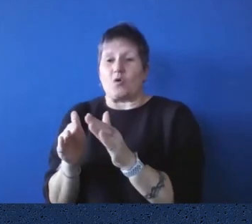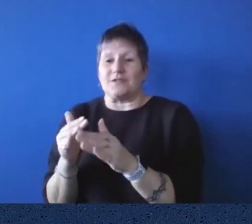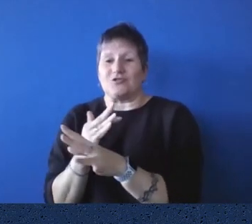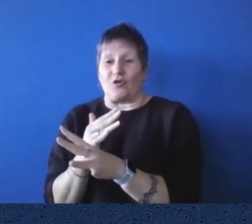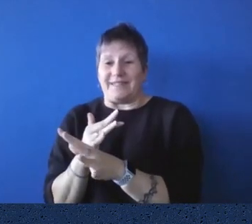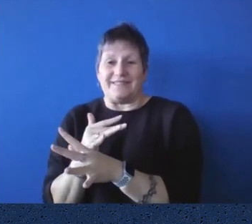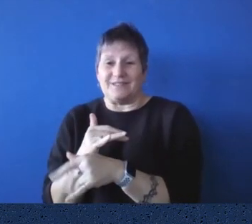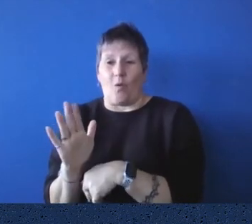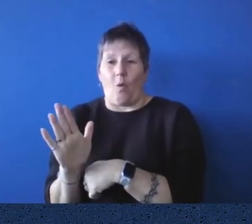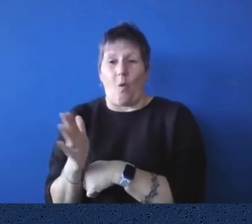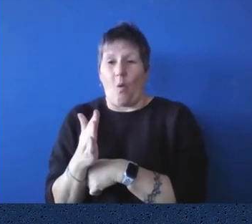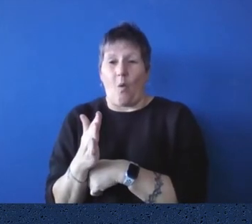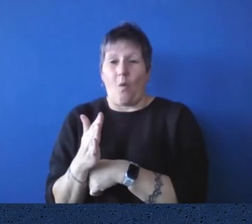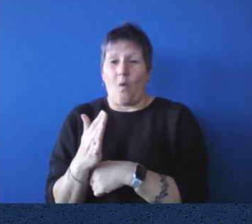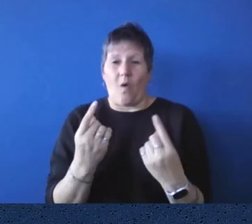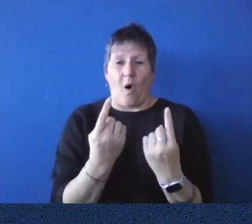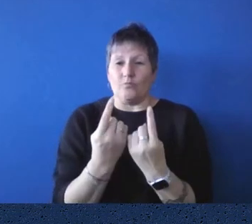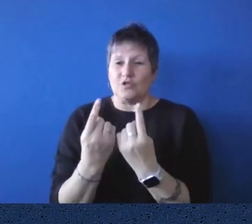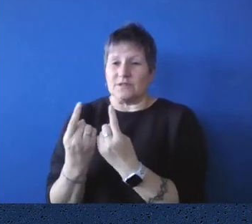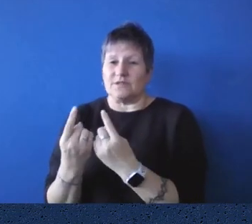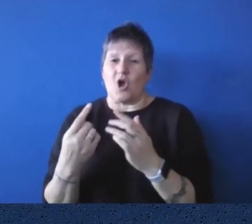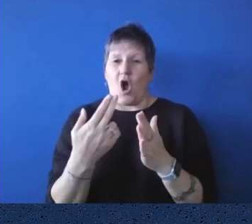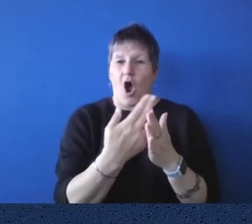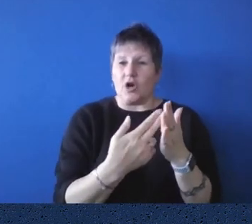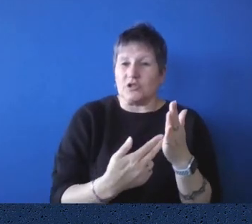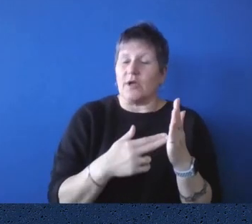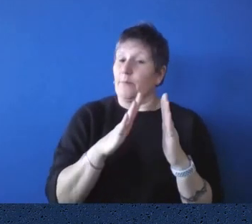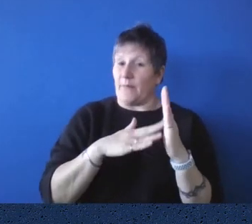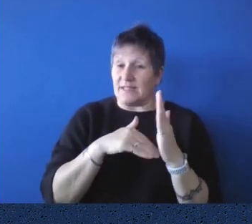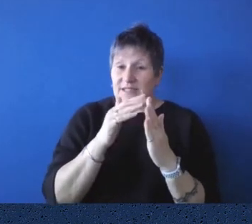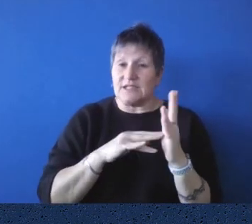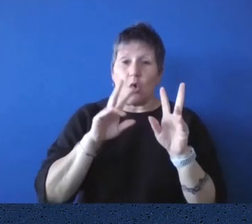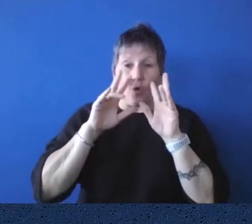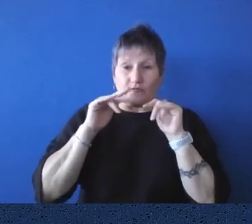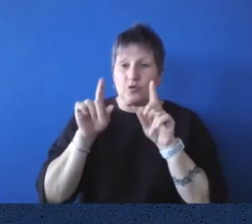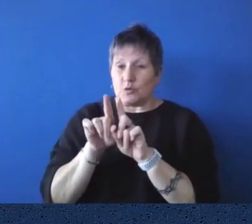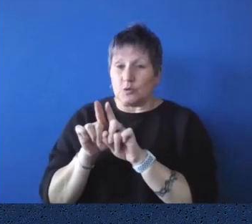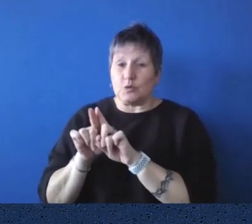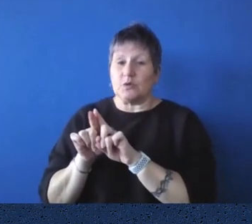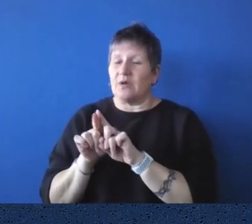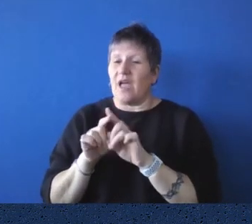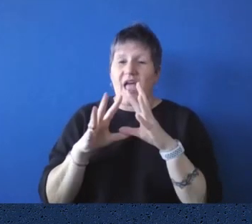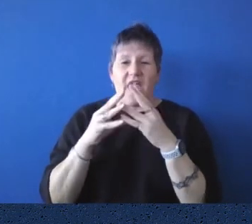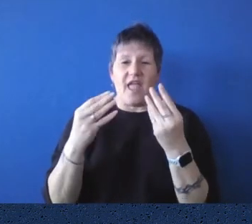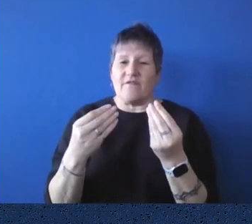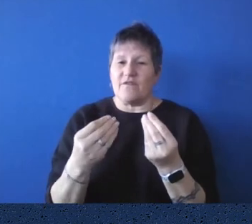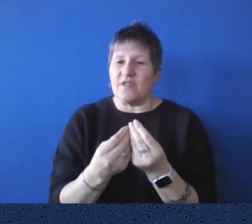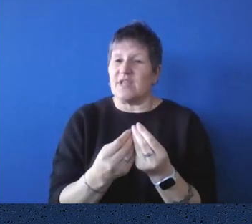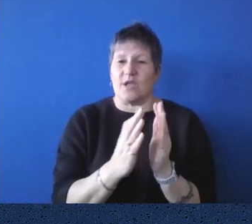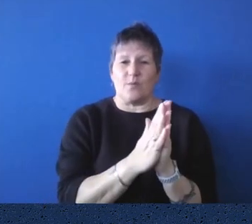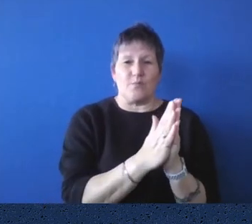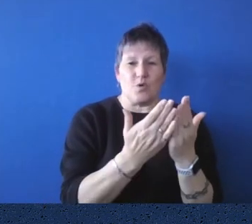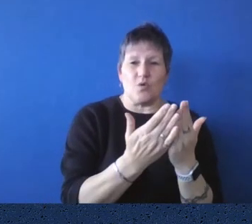all these, um, objects, the, our artworks, we've got a lot of paintings. We look after that, all our pieces, the catalogues and all that